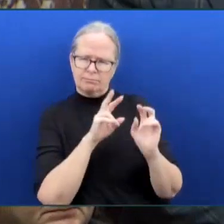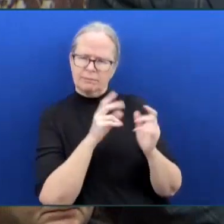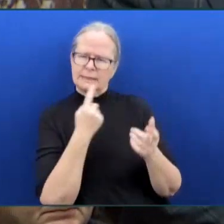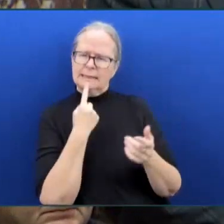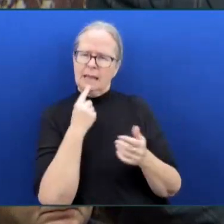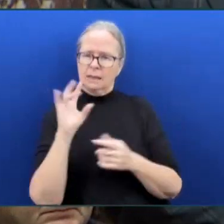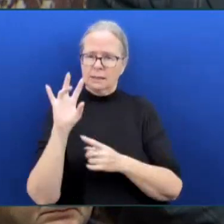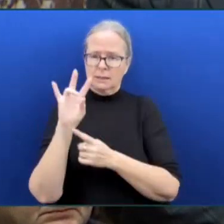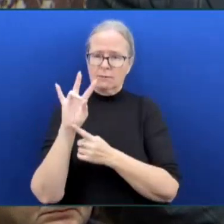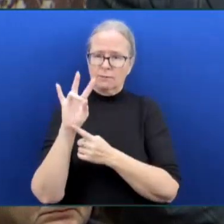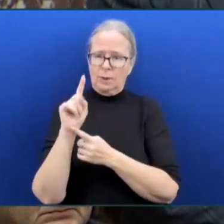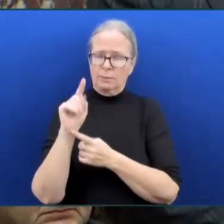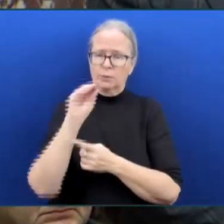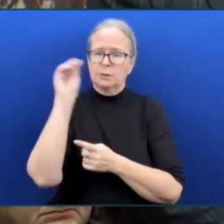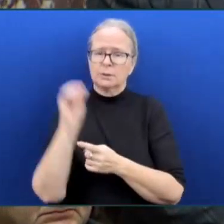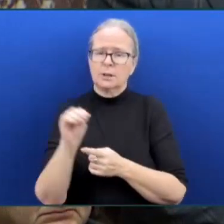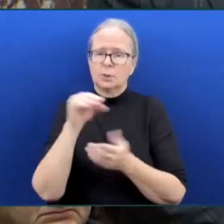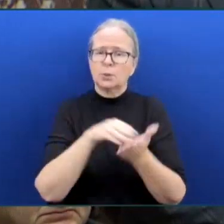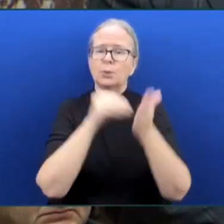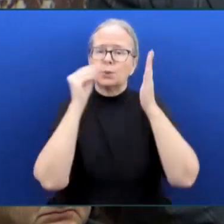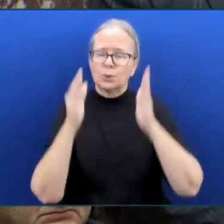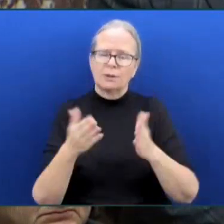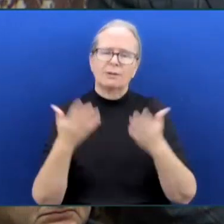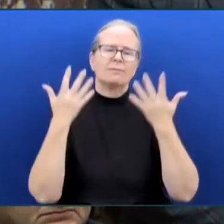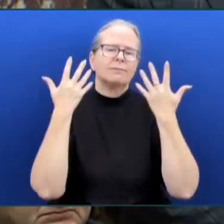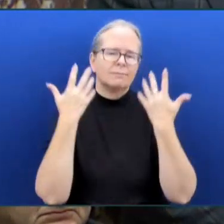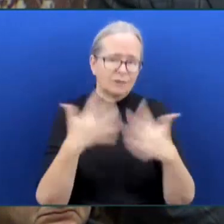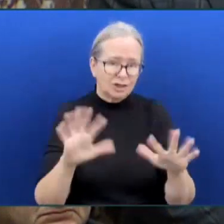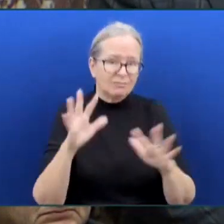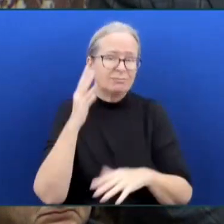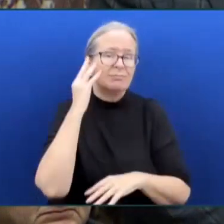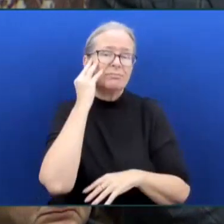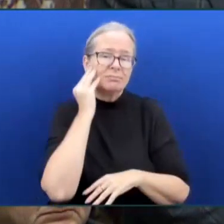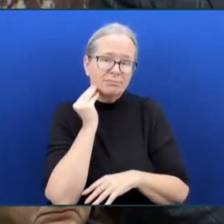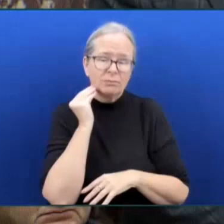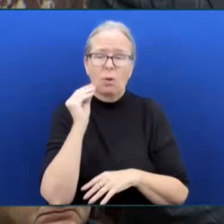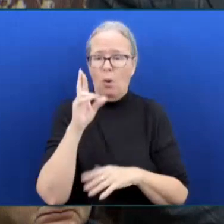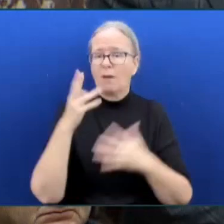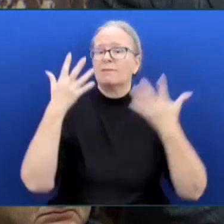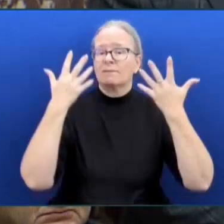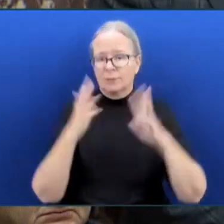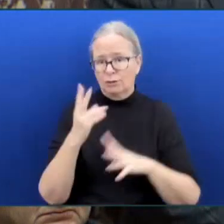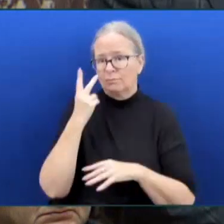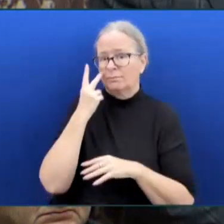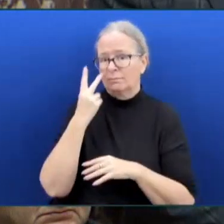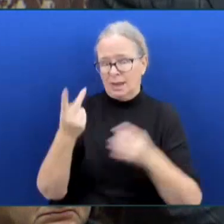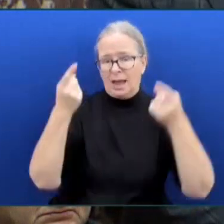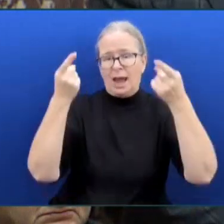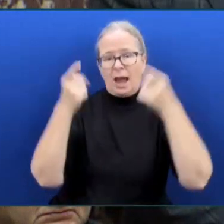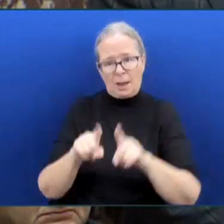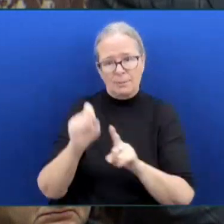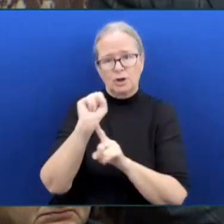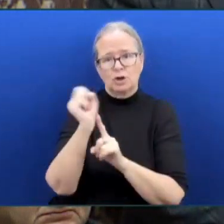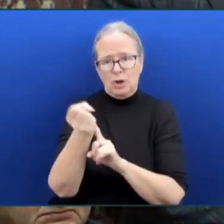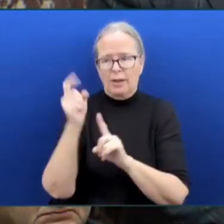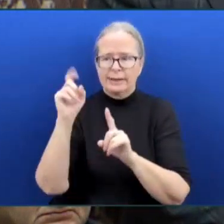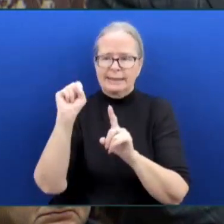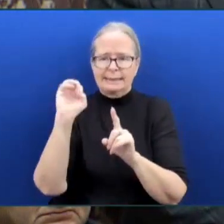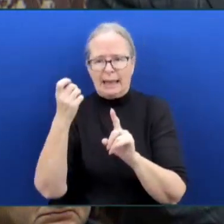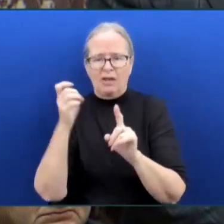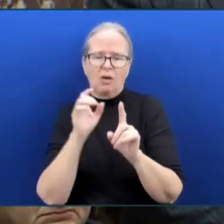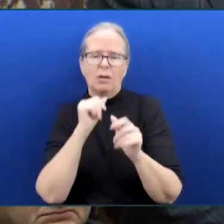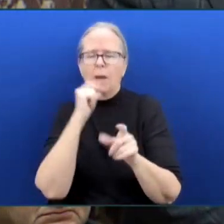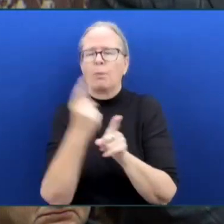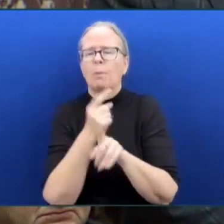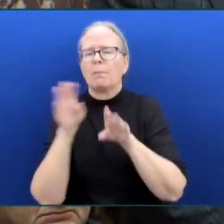experienced or witnessed unwanted sexualized behaviors in post-secondary settings. By looking at this